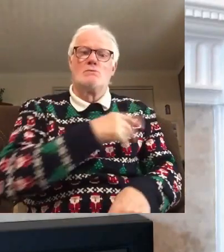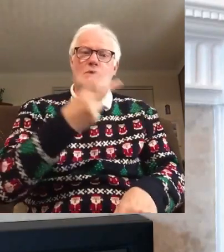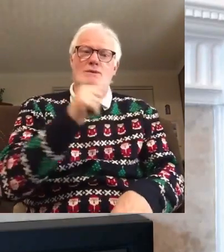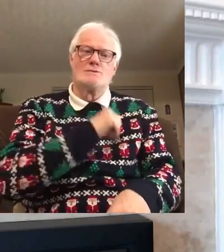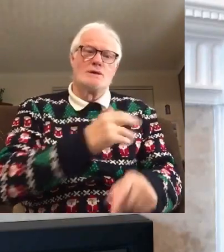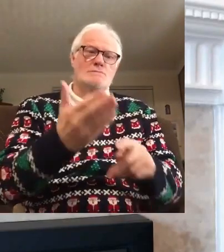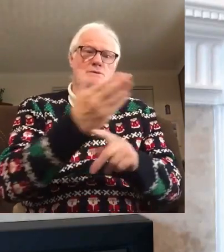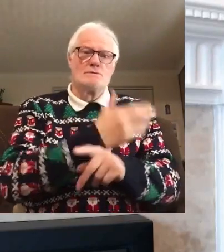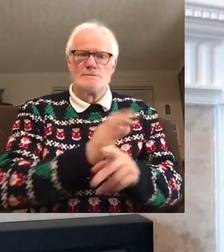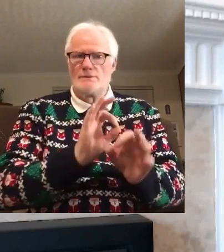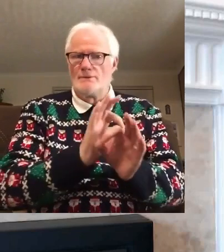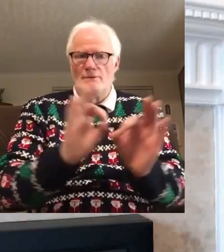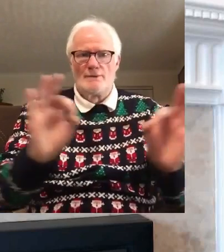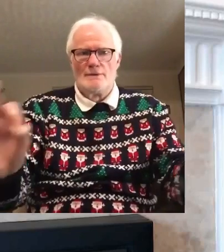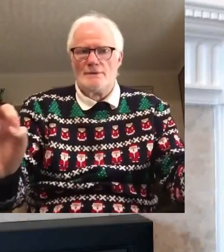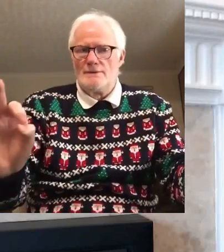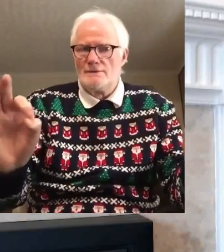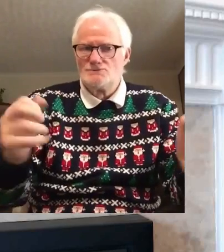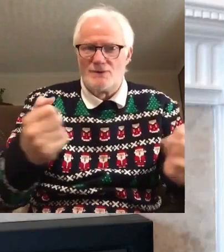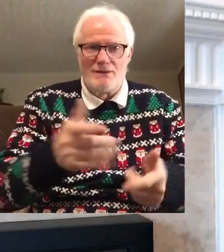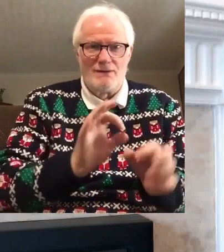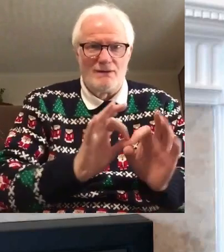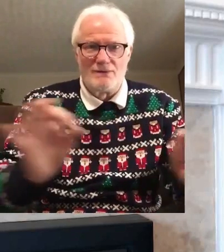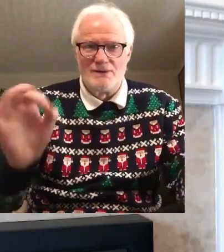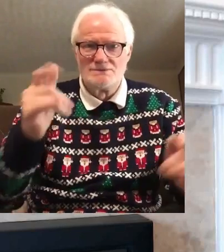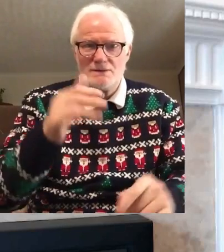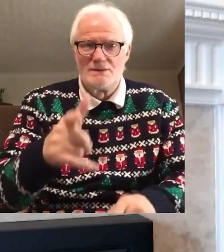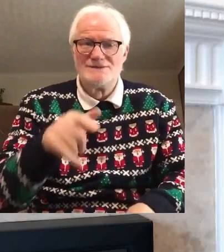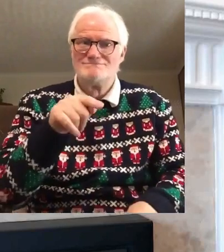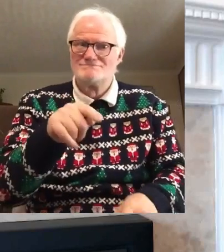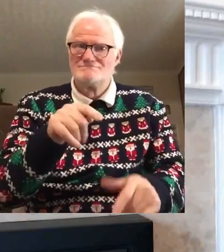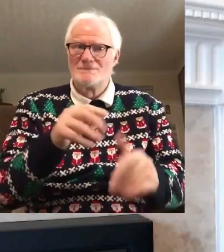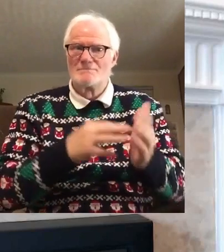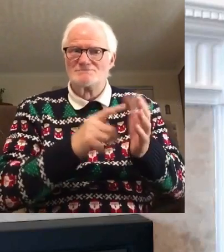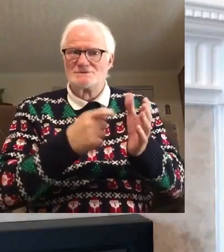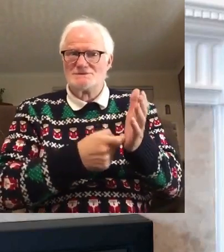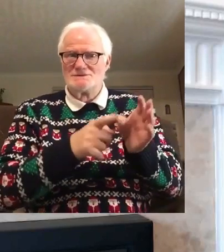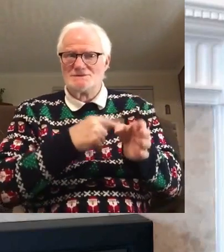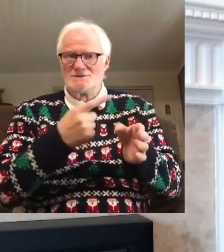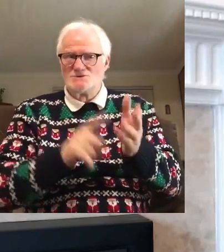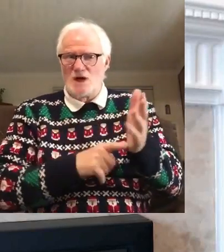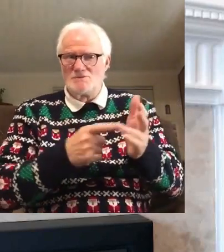Just about the time that baby Jesus was due to be born.